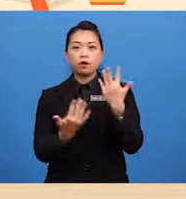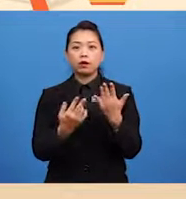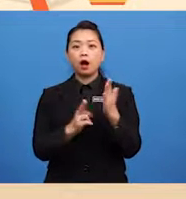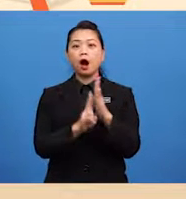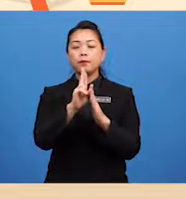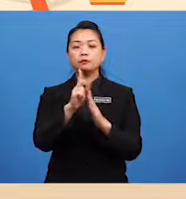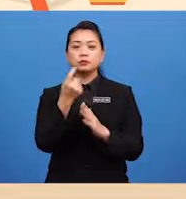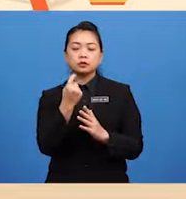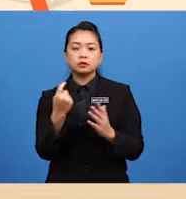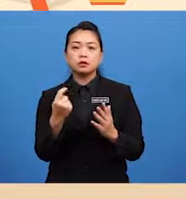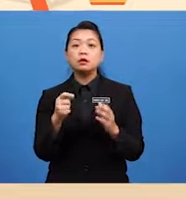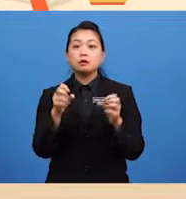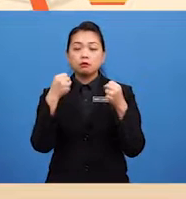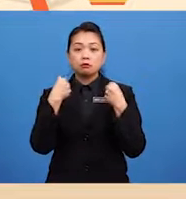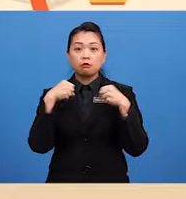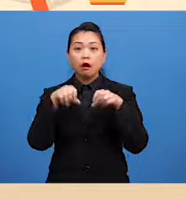the crowd